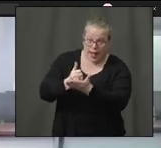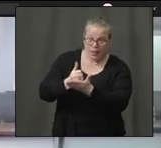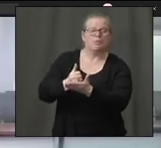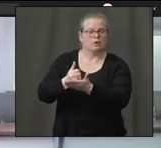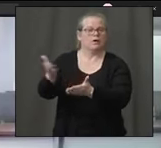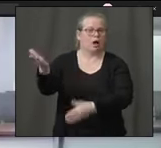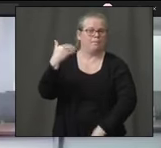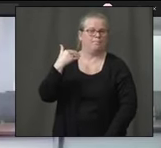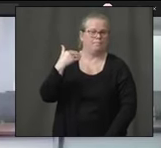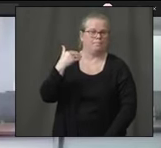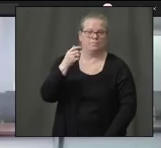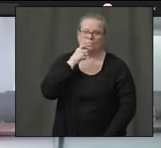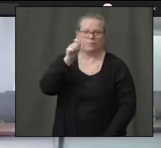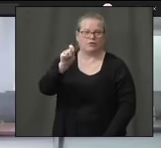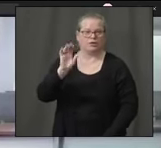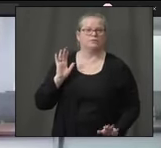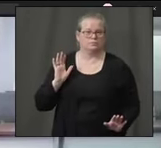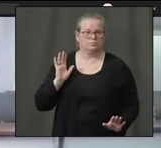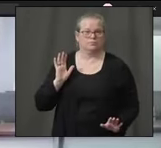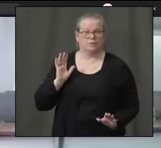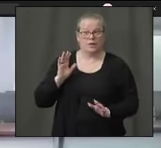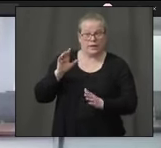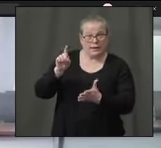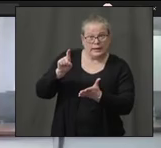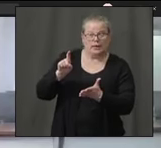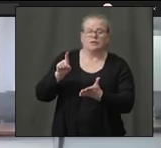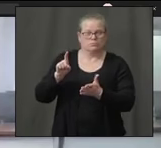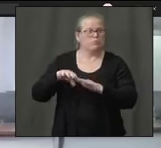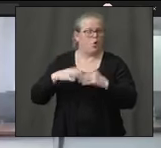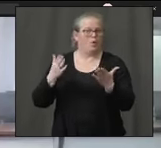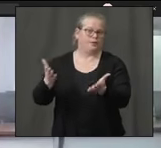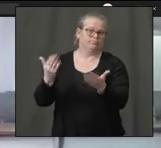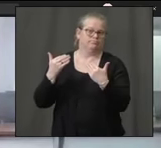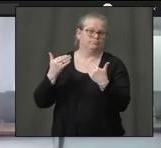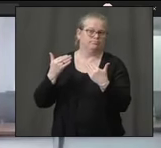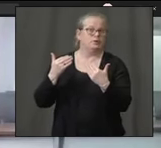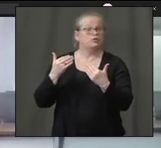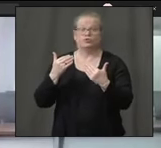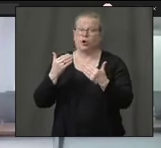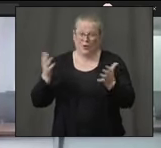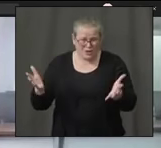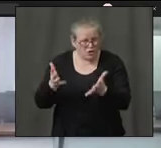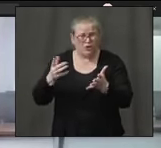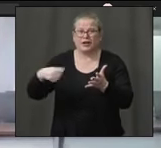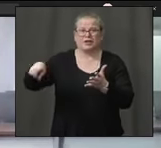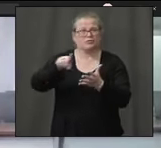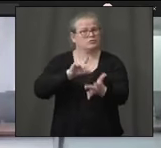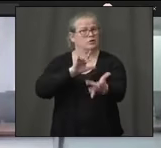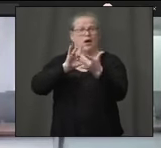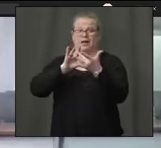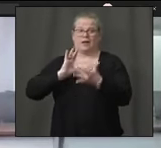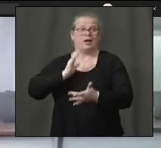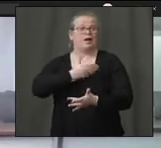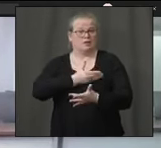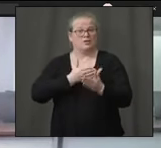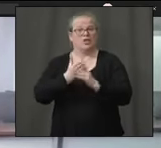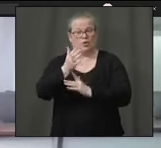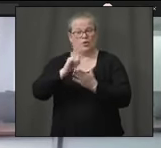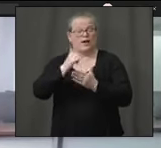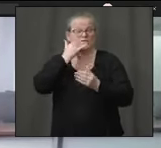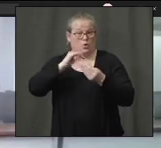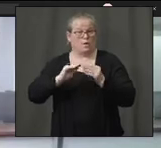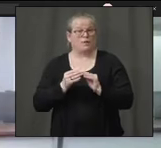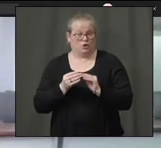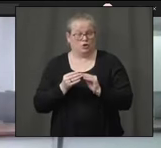they're looking for. So we encourage everyone to reach out to us through that number